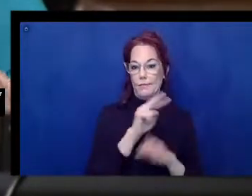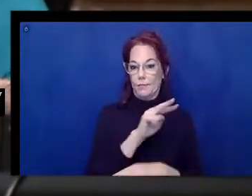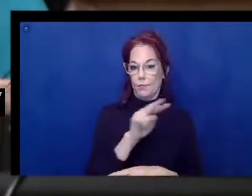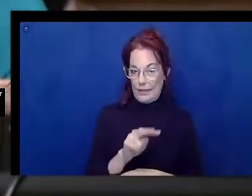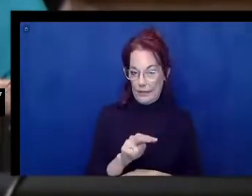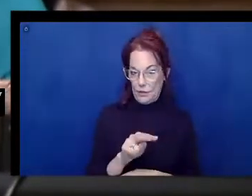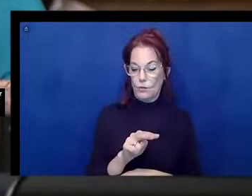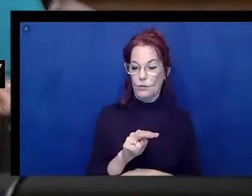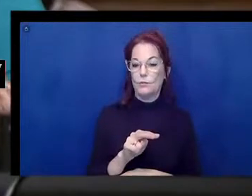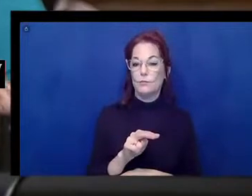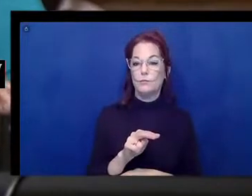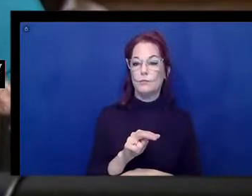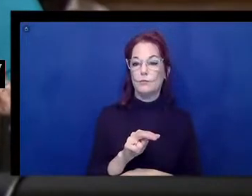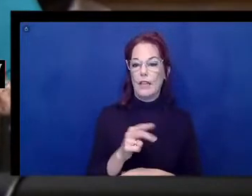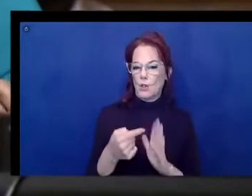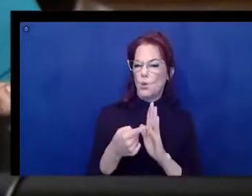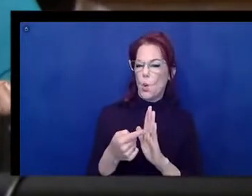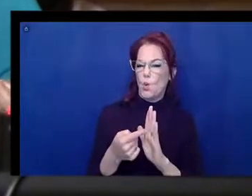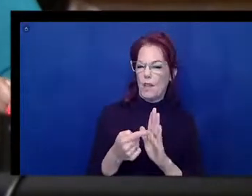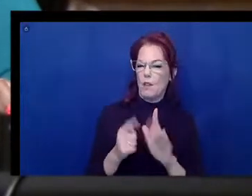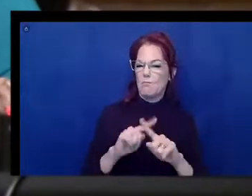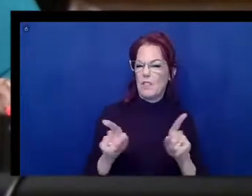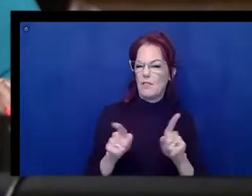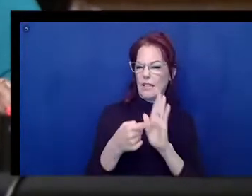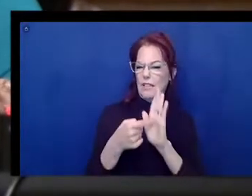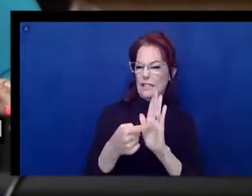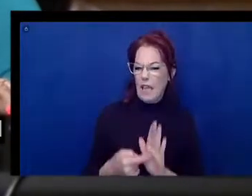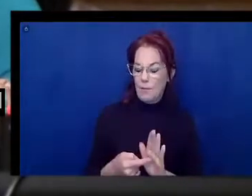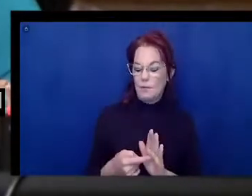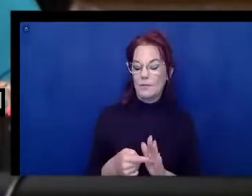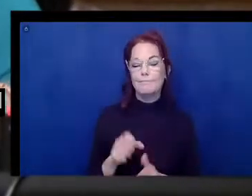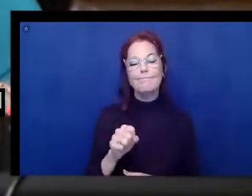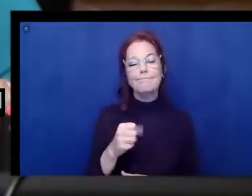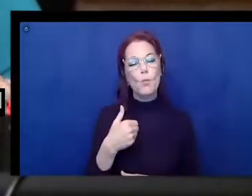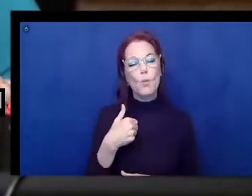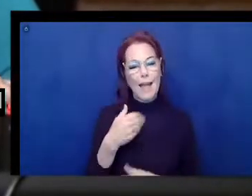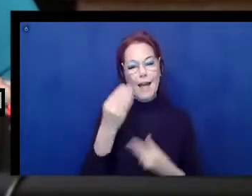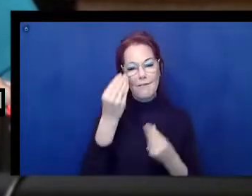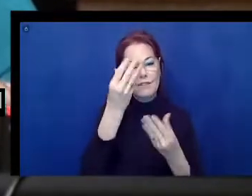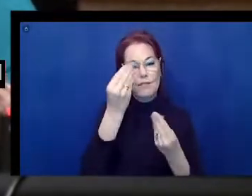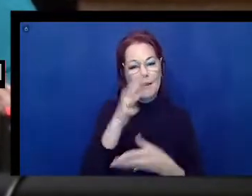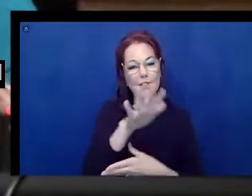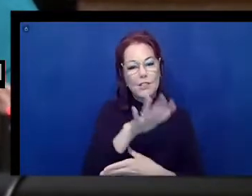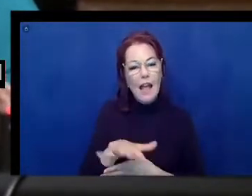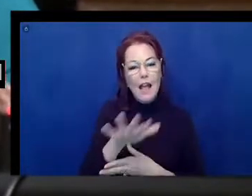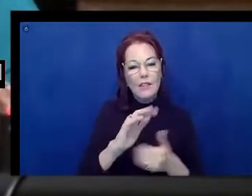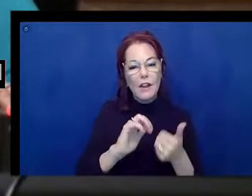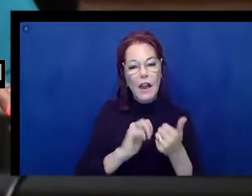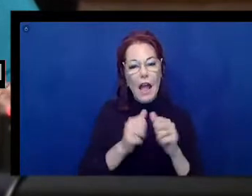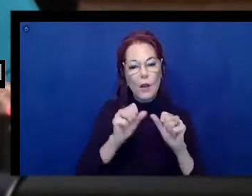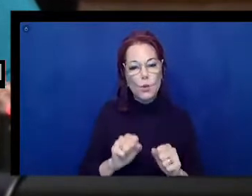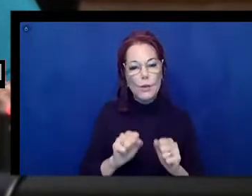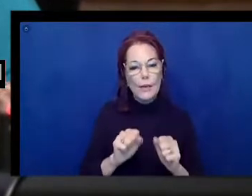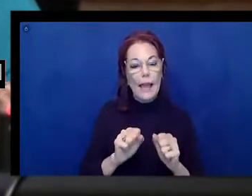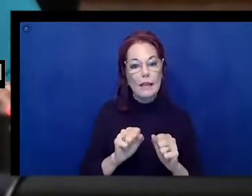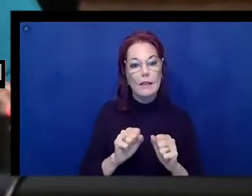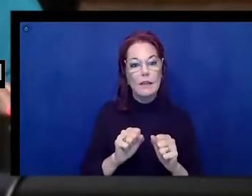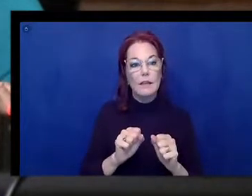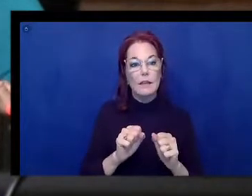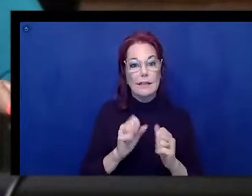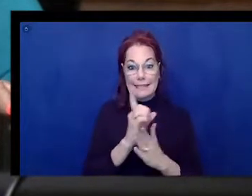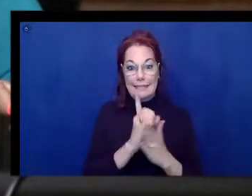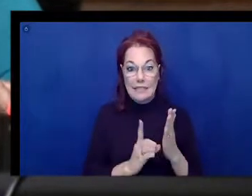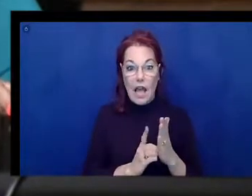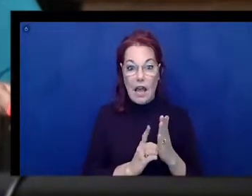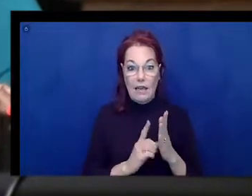yeah, there's information out there on how you can create it. Good structure from the beginning. Good design. Saves a